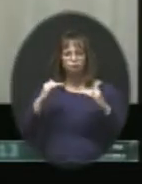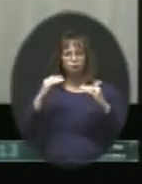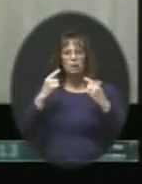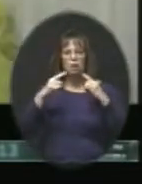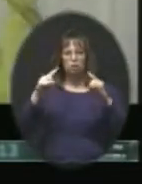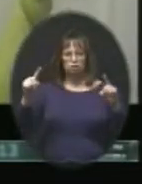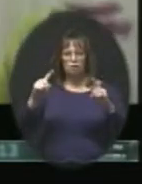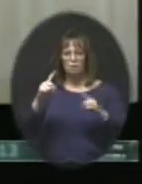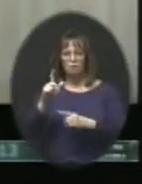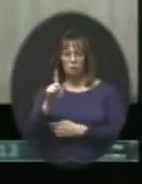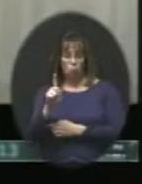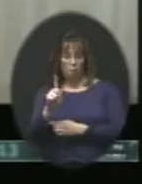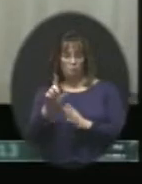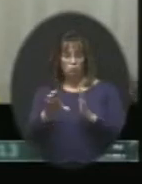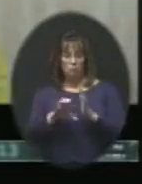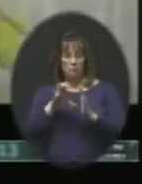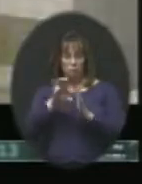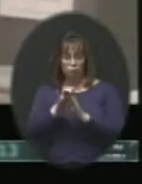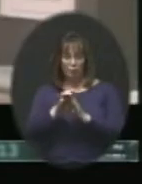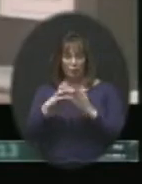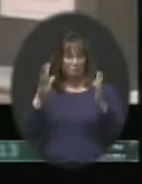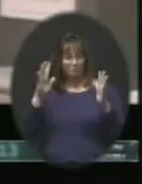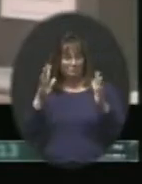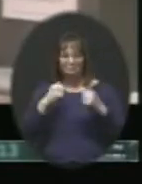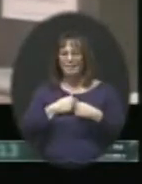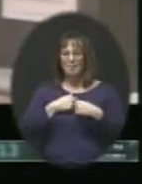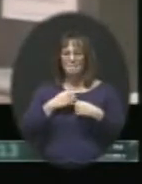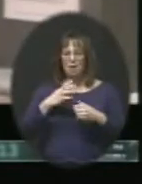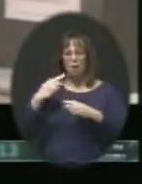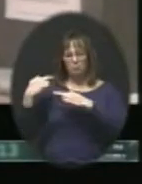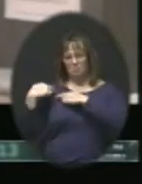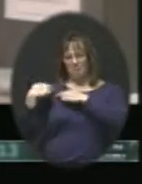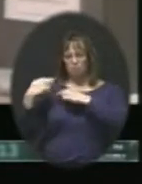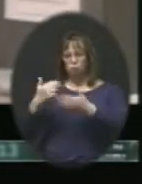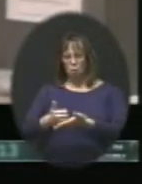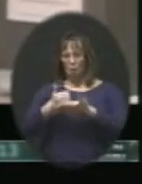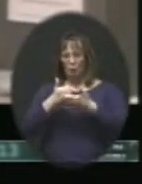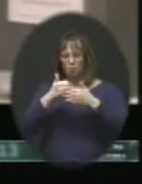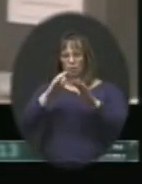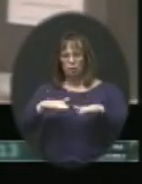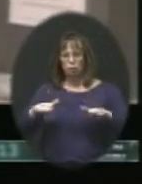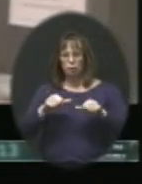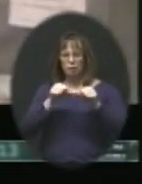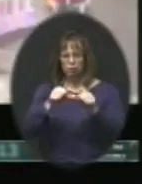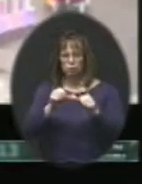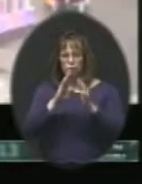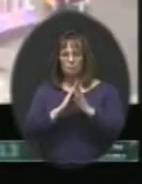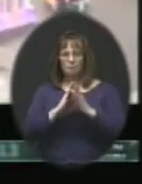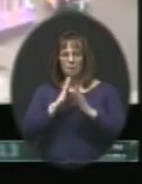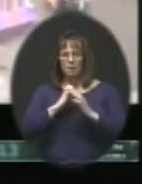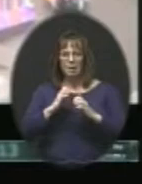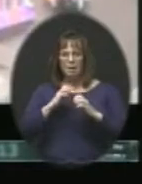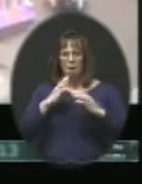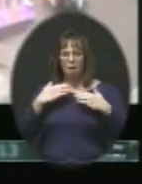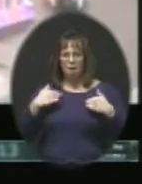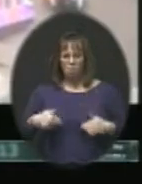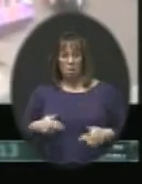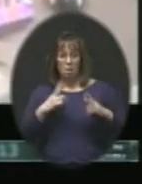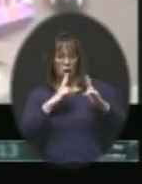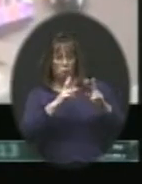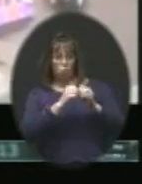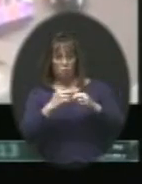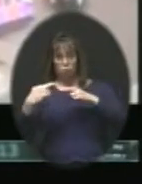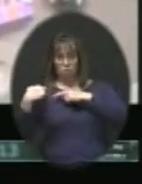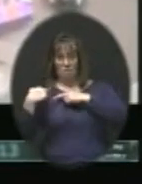21st century. It's my responsibility to help children stay healthy. I am honored with the